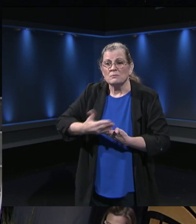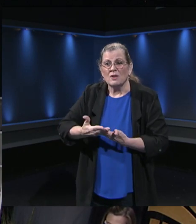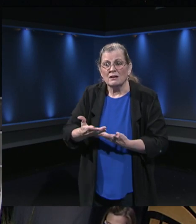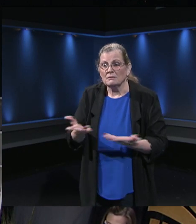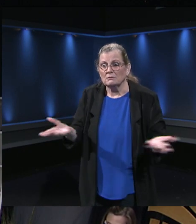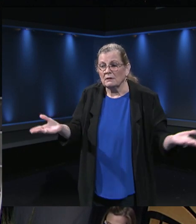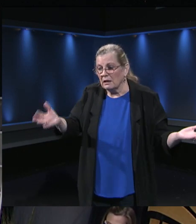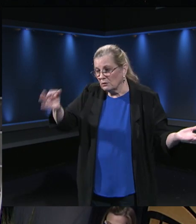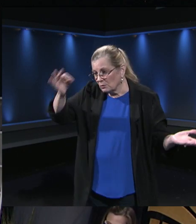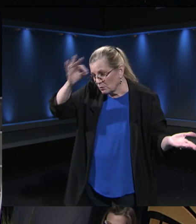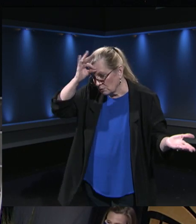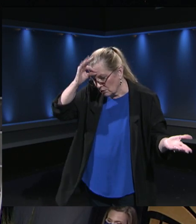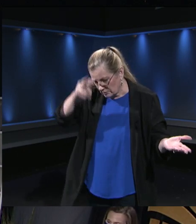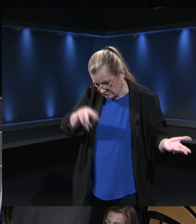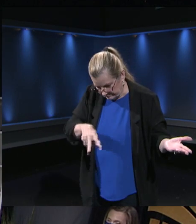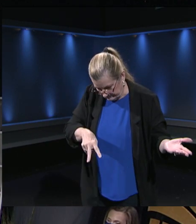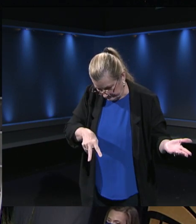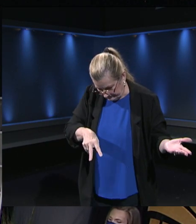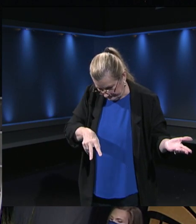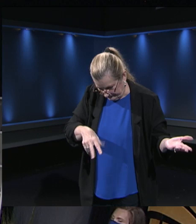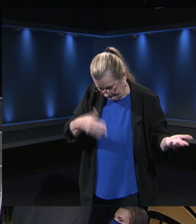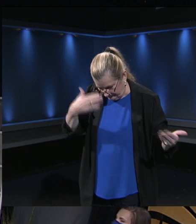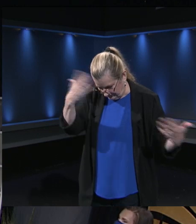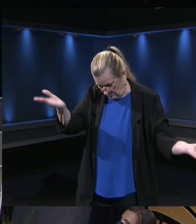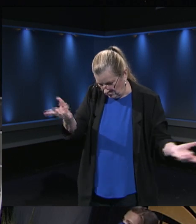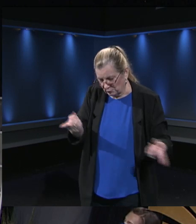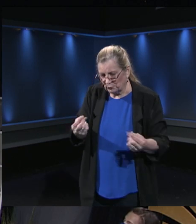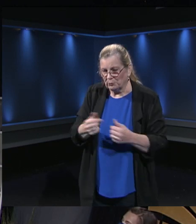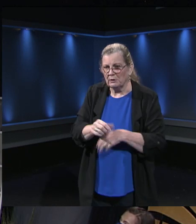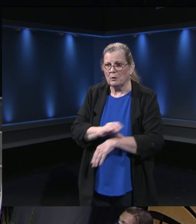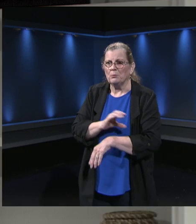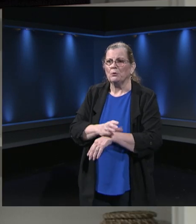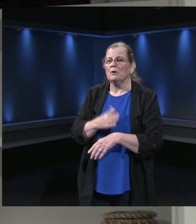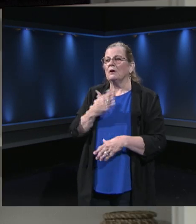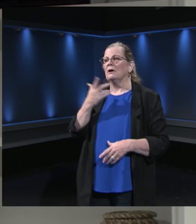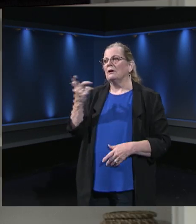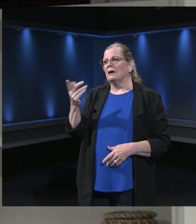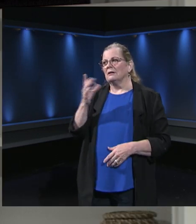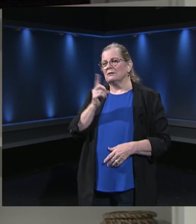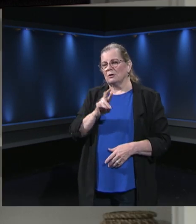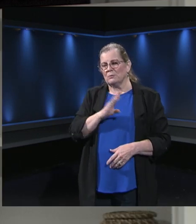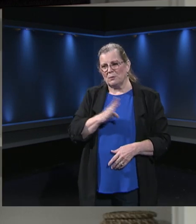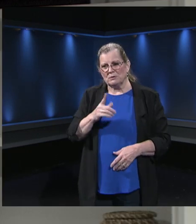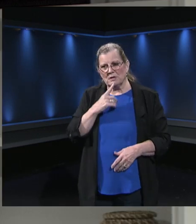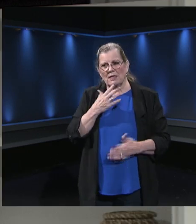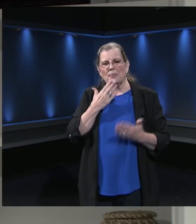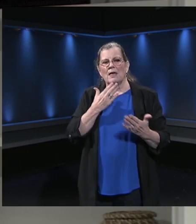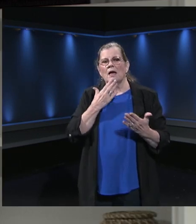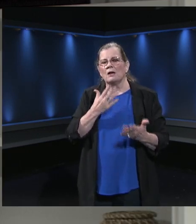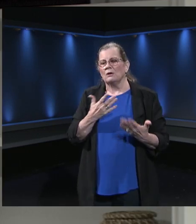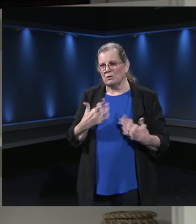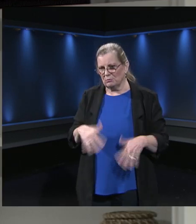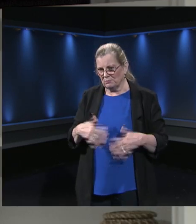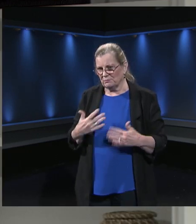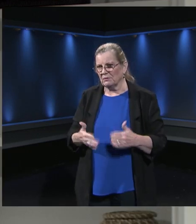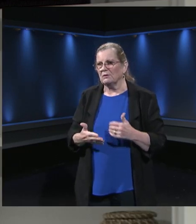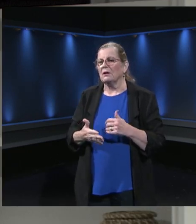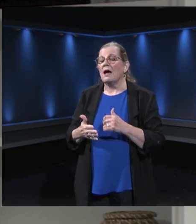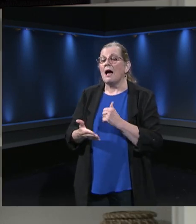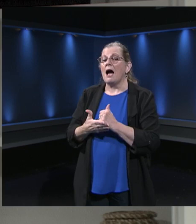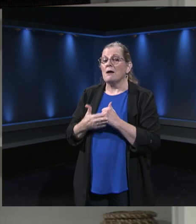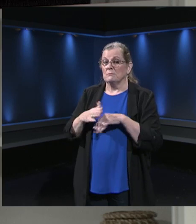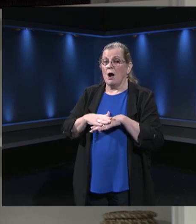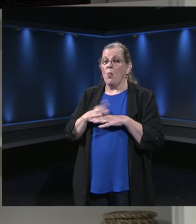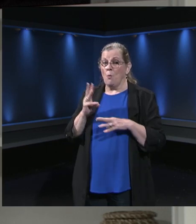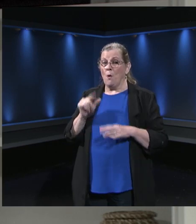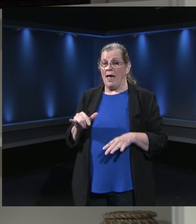because we want everybody to start off successful. Absolutely. And I want to tell you tonight that help is on the way for Bailey's Elementary. I